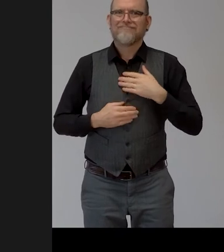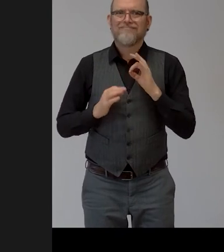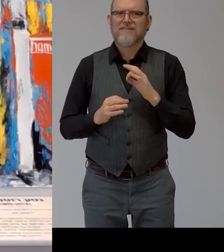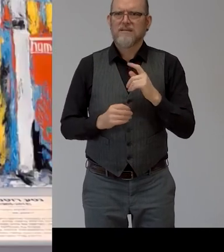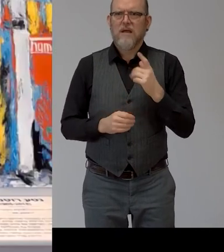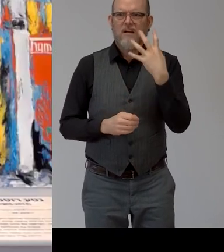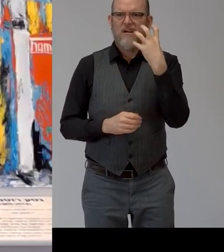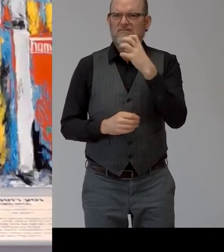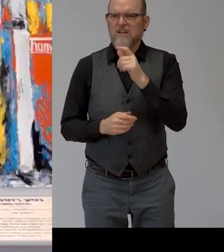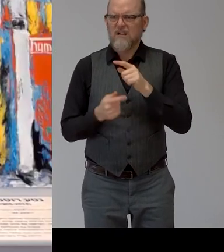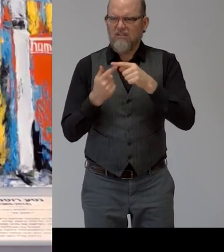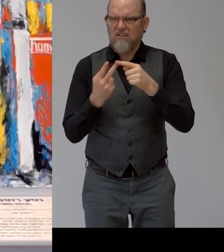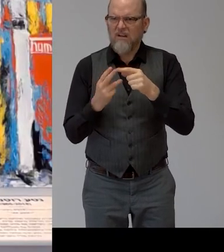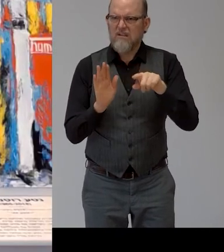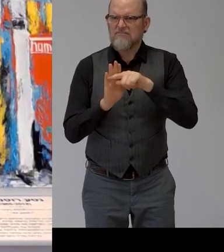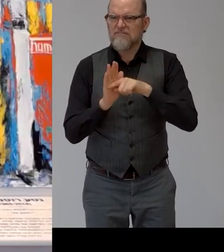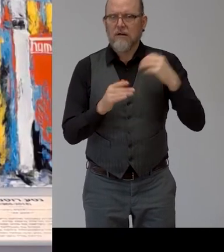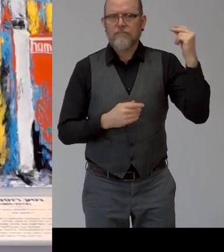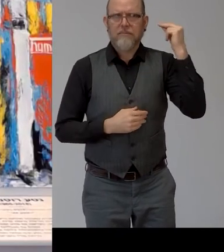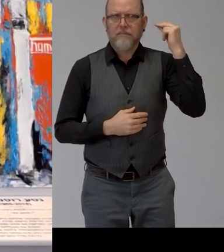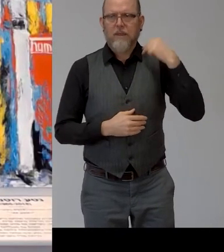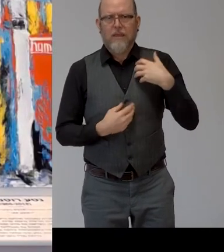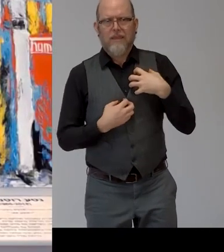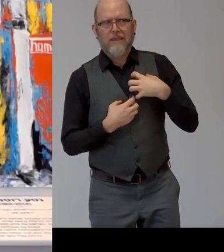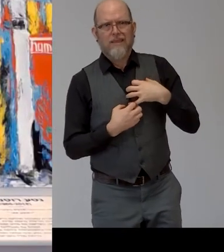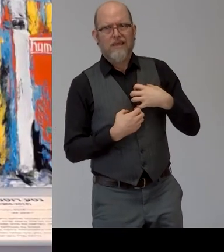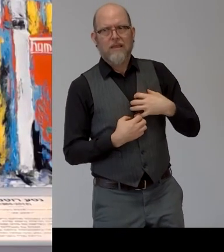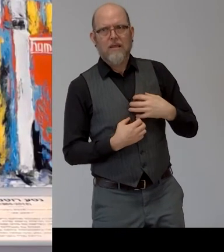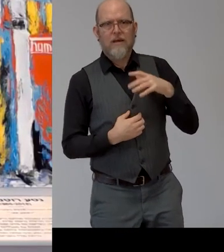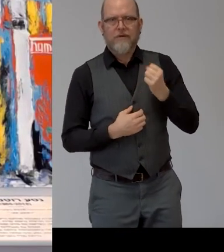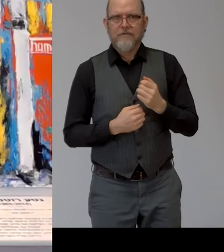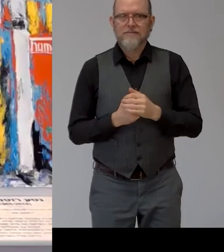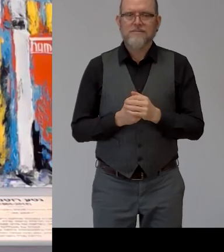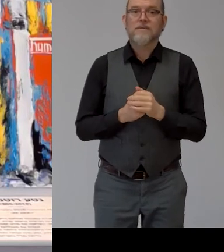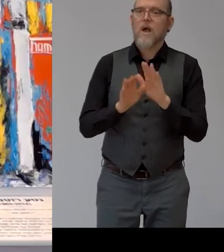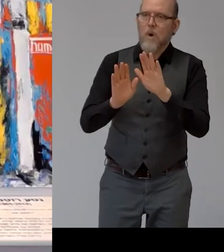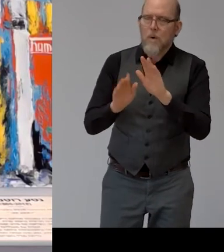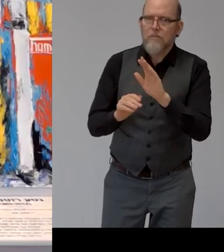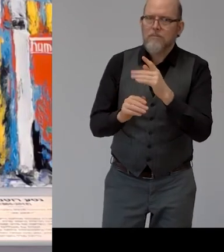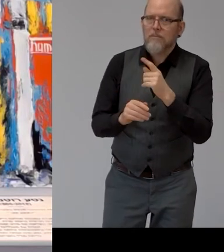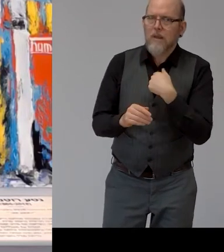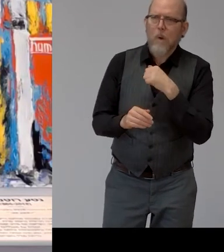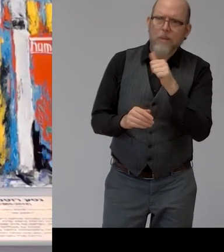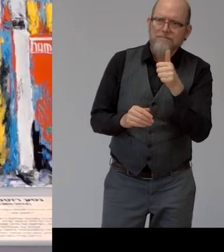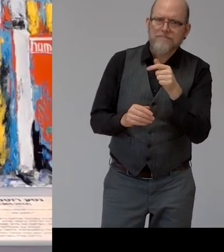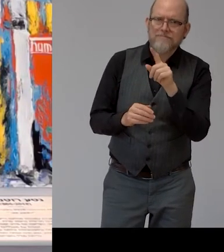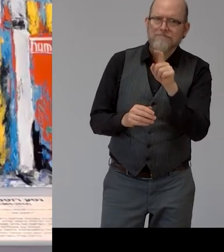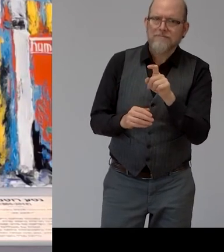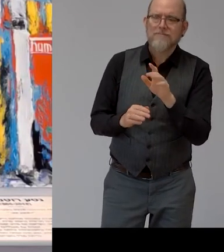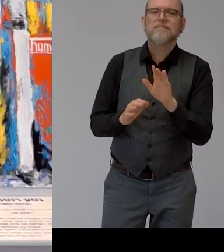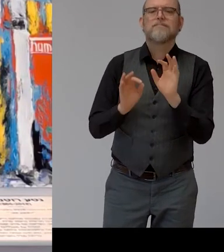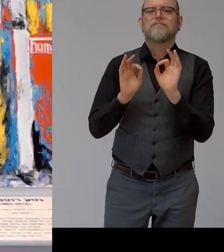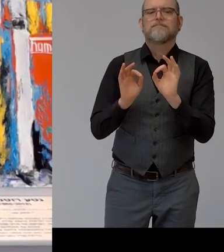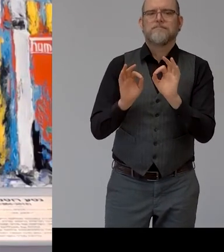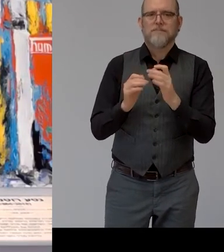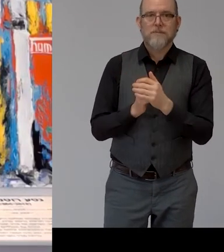um now i i would uh i would like to also ask you i mentioned it a little bit but i want to hear it from you how does covid